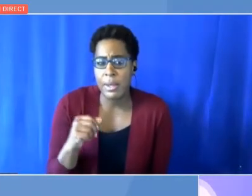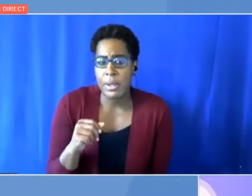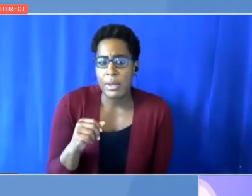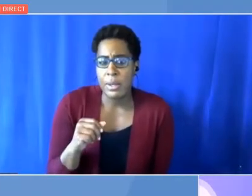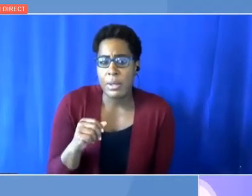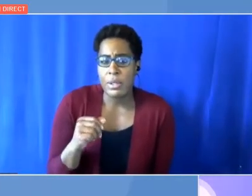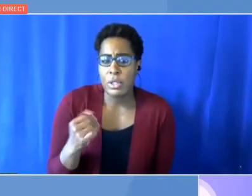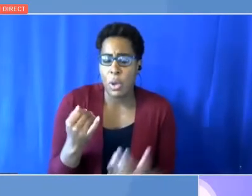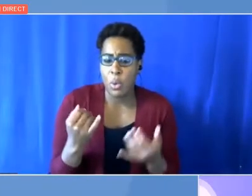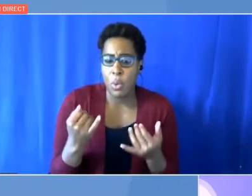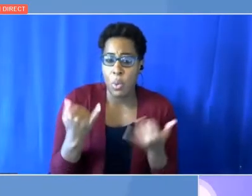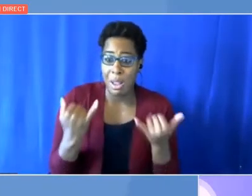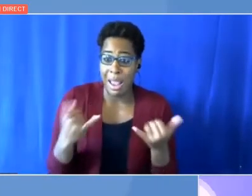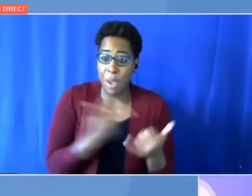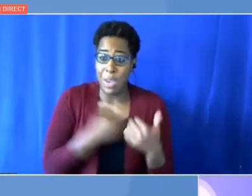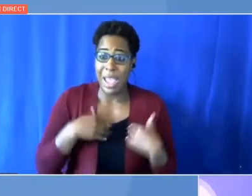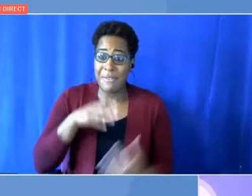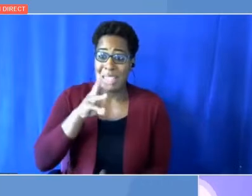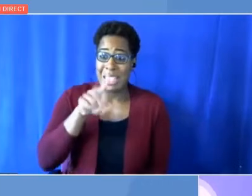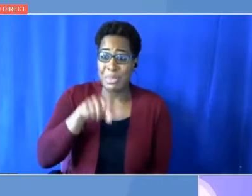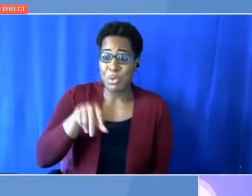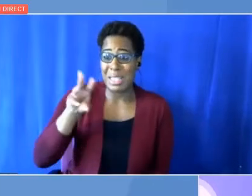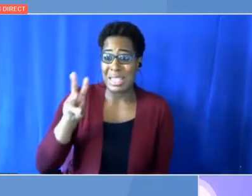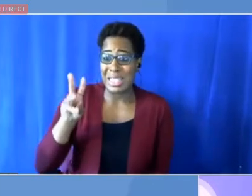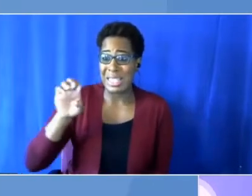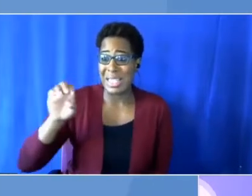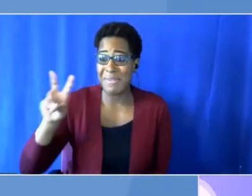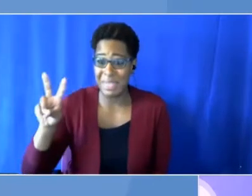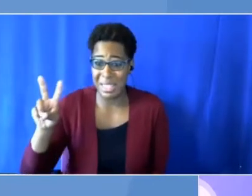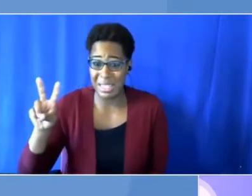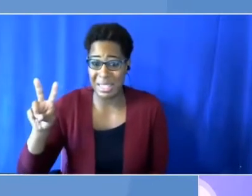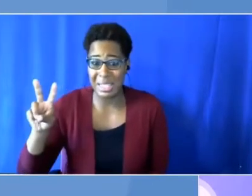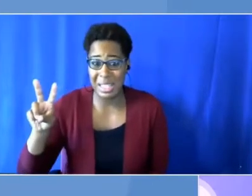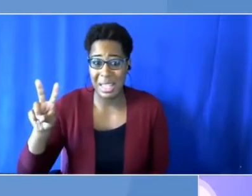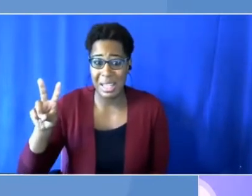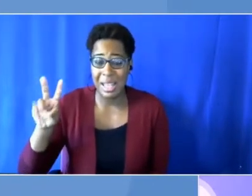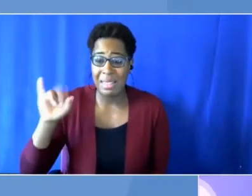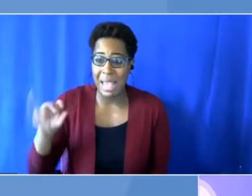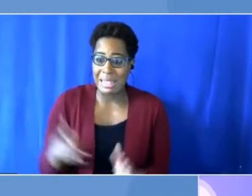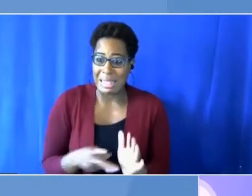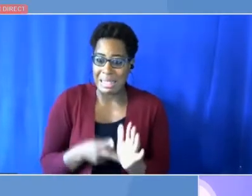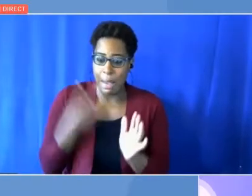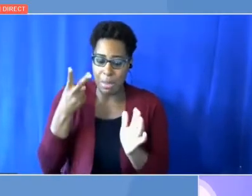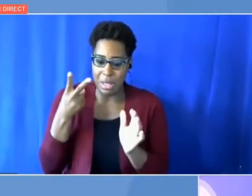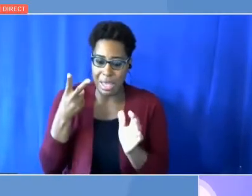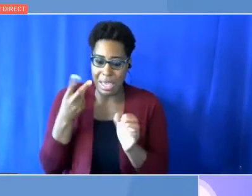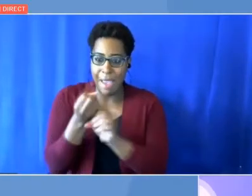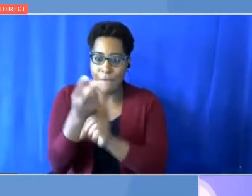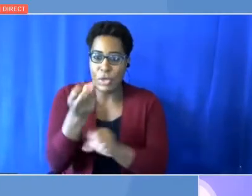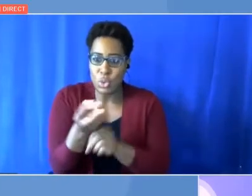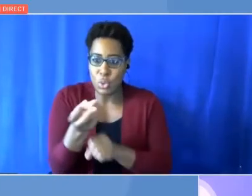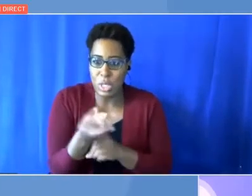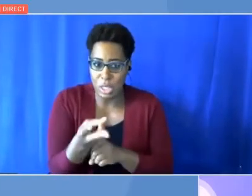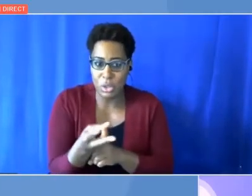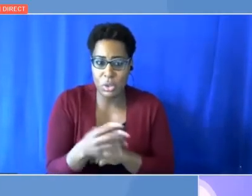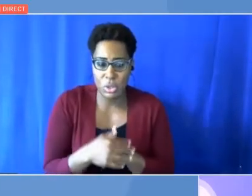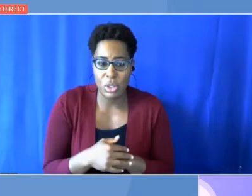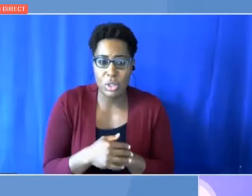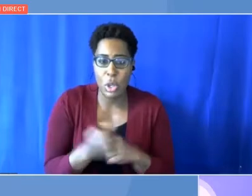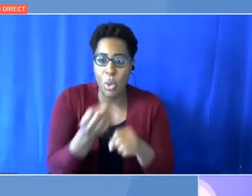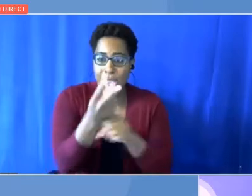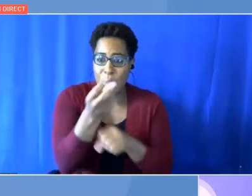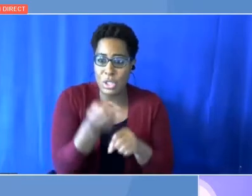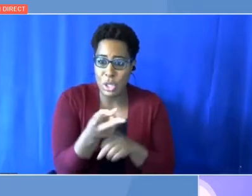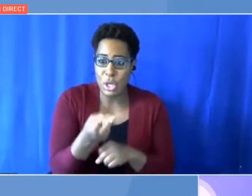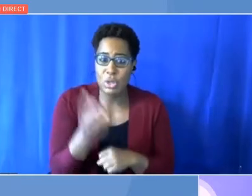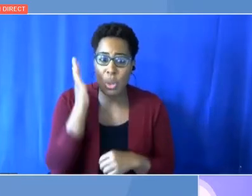we're at 6.6 million. That's more than 50x. That's more than doubling every two years. If double every two years, you get 32x in